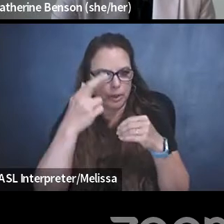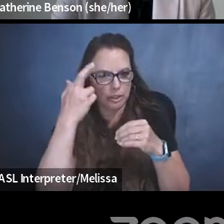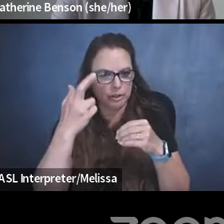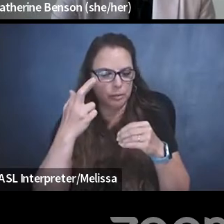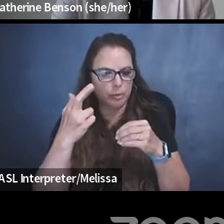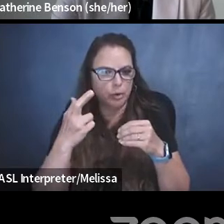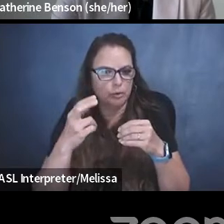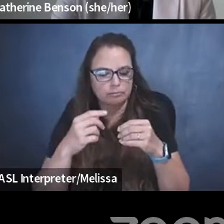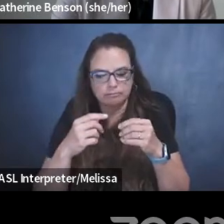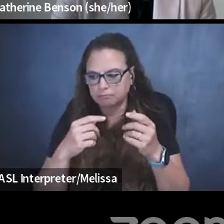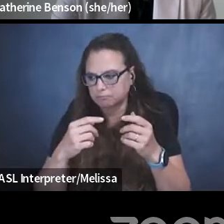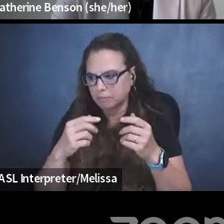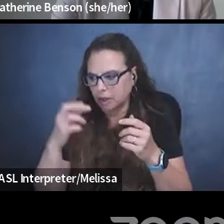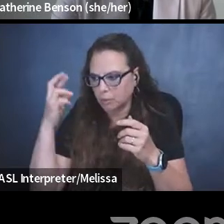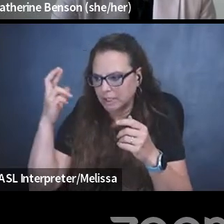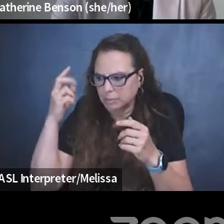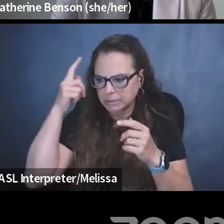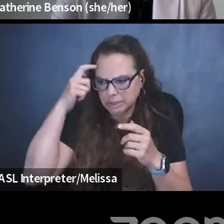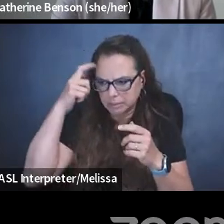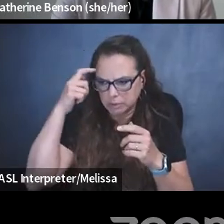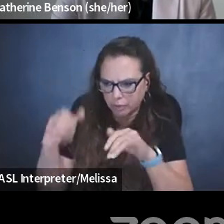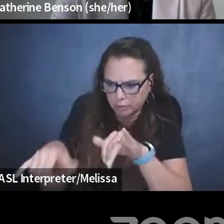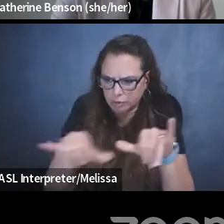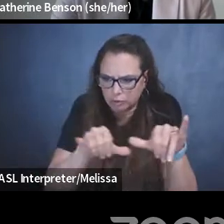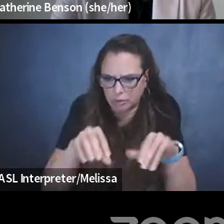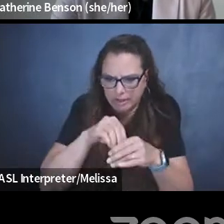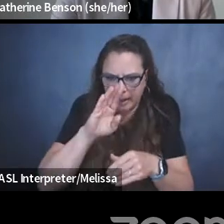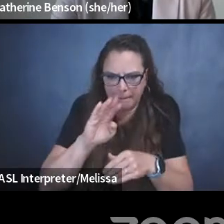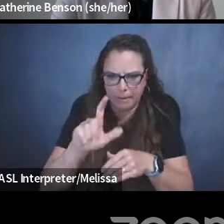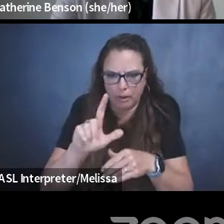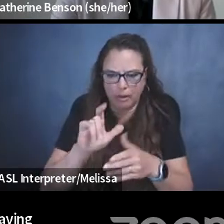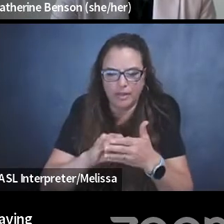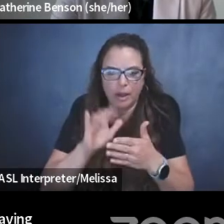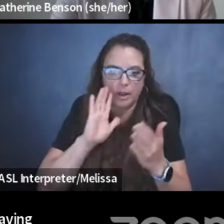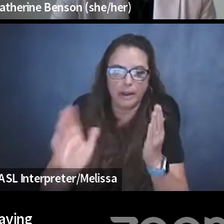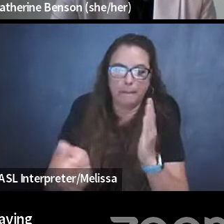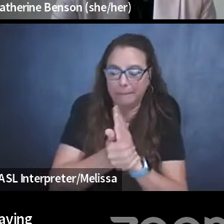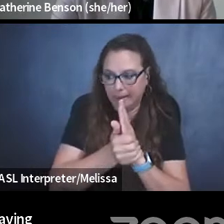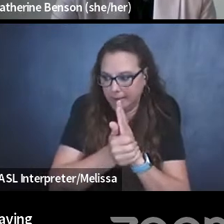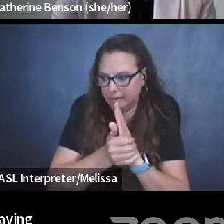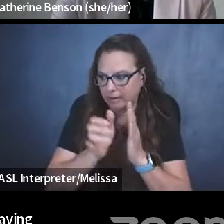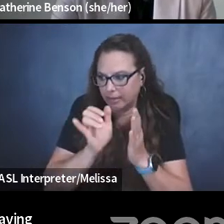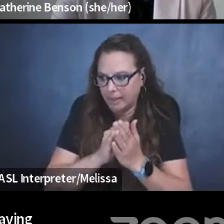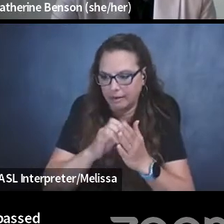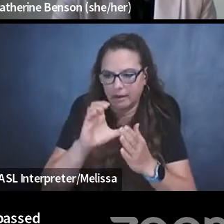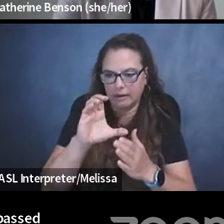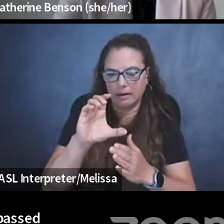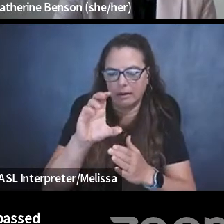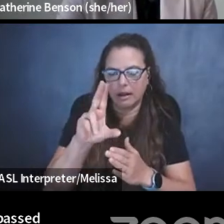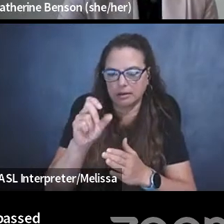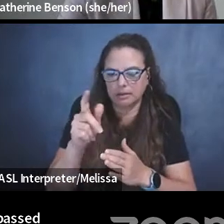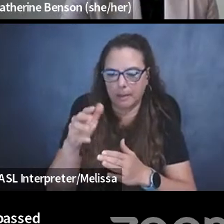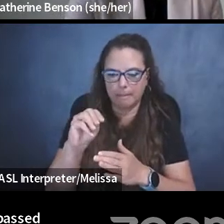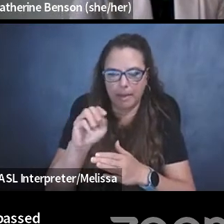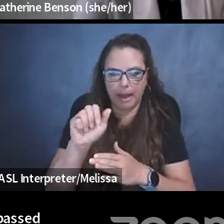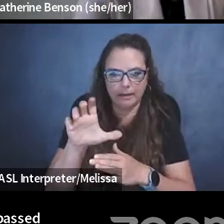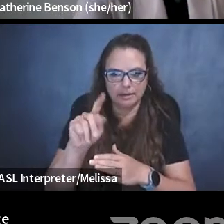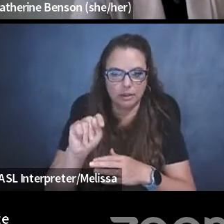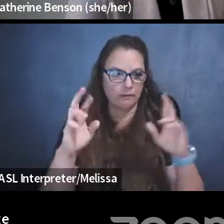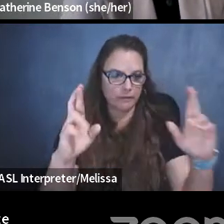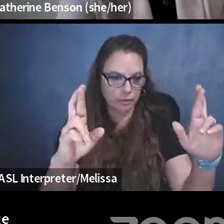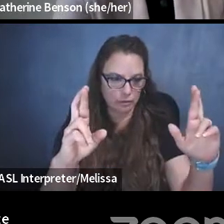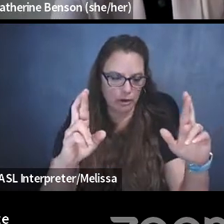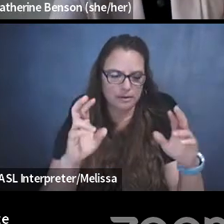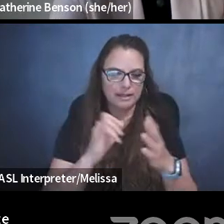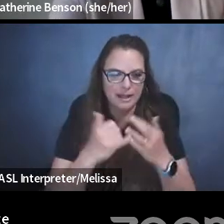a bill that's going to amend the Customs Act. So, fingers crossed, this bill, it's one that's now got to go to